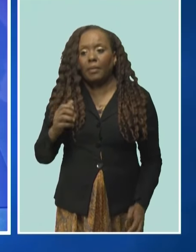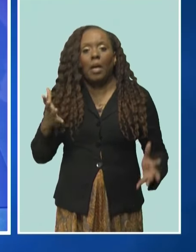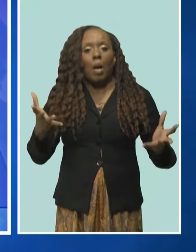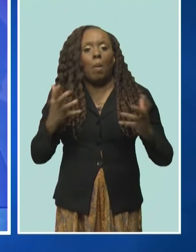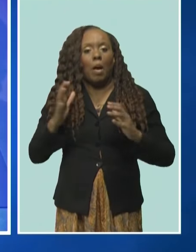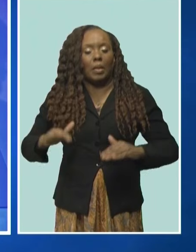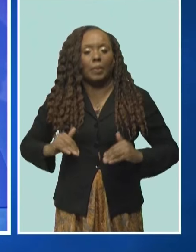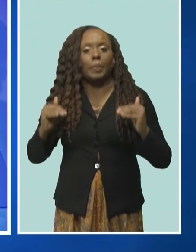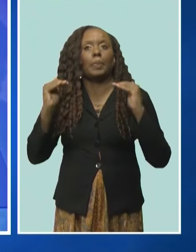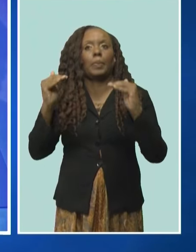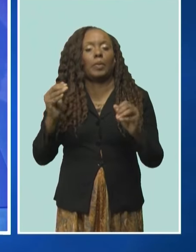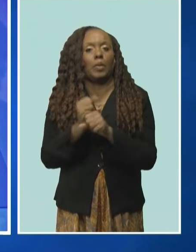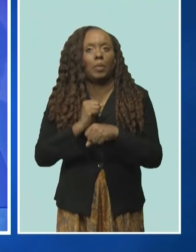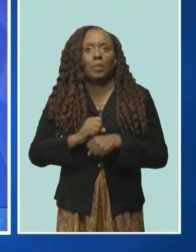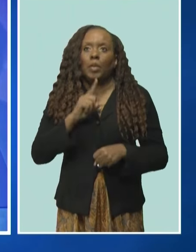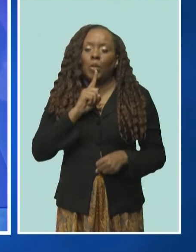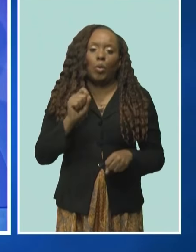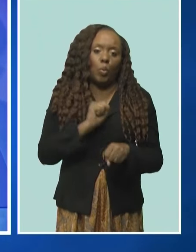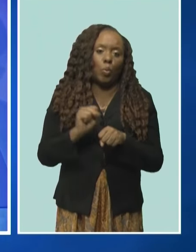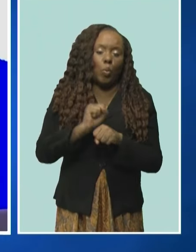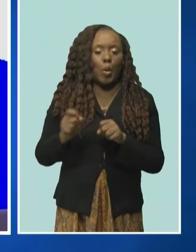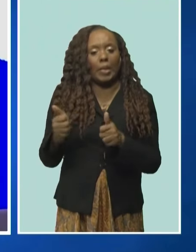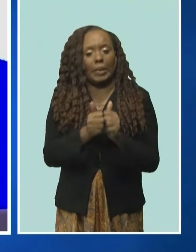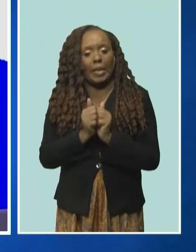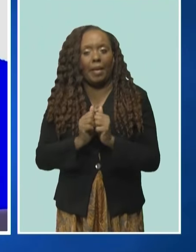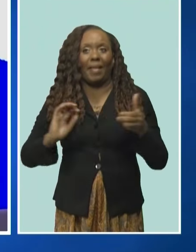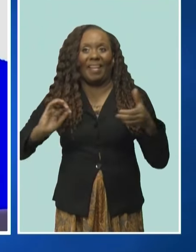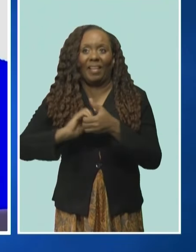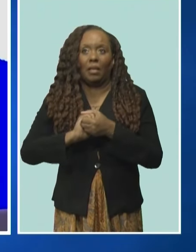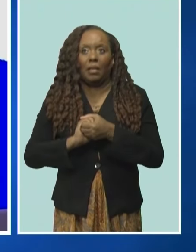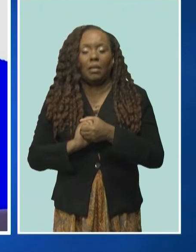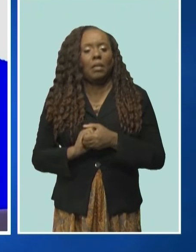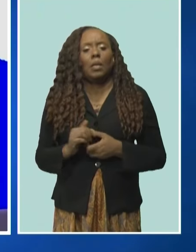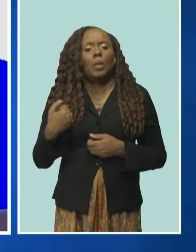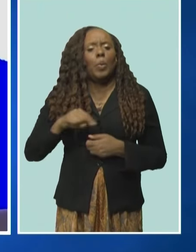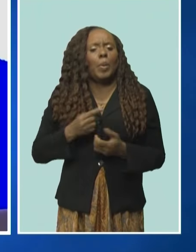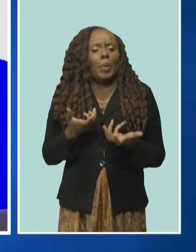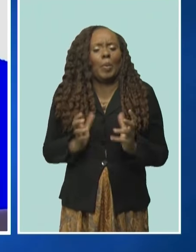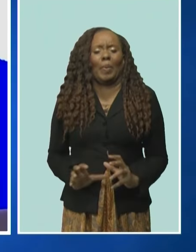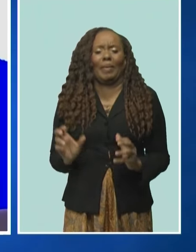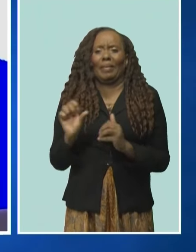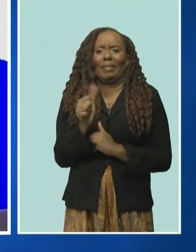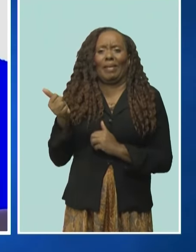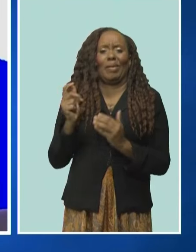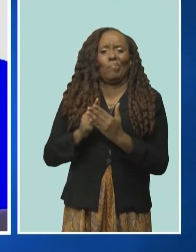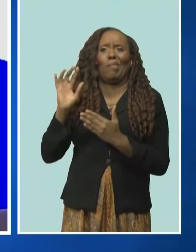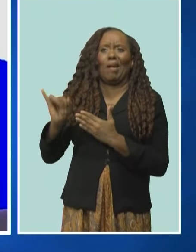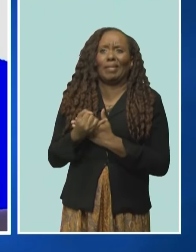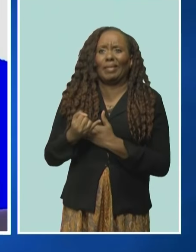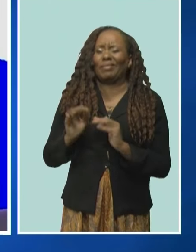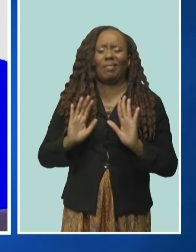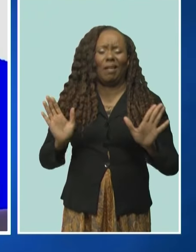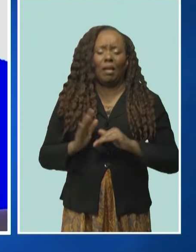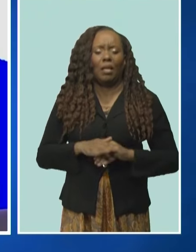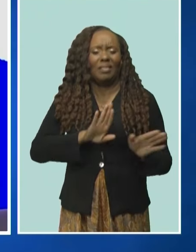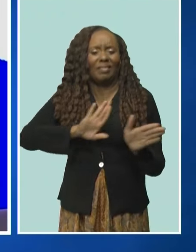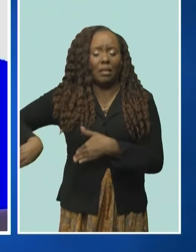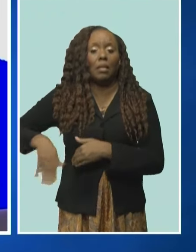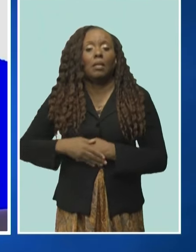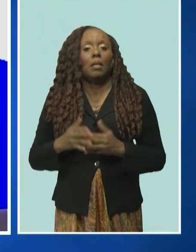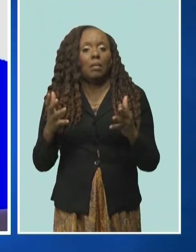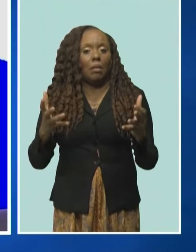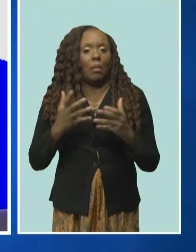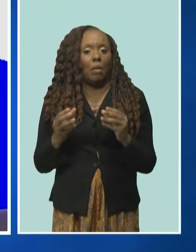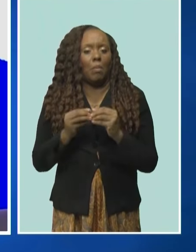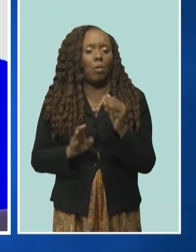that we require now. This is not about more projects. It is about inclusive growth that delivers